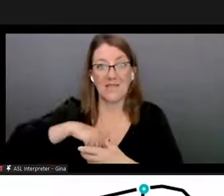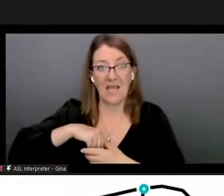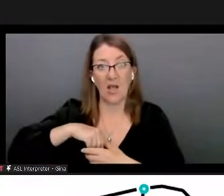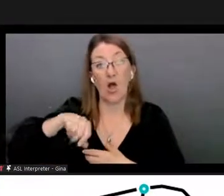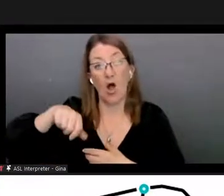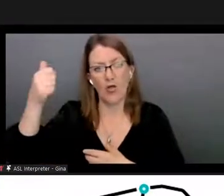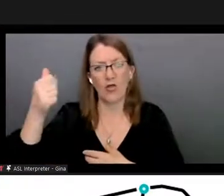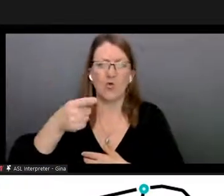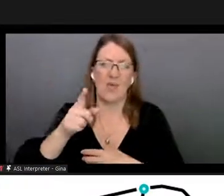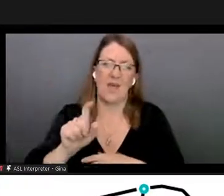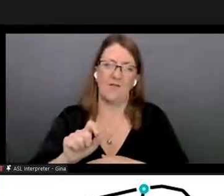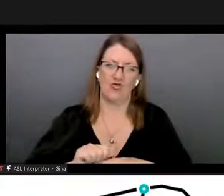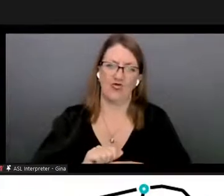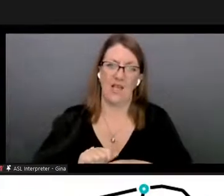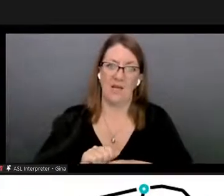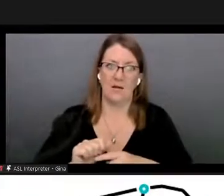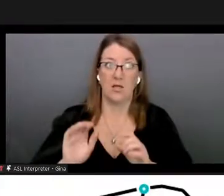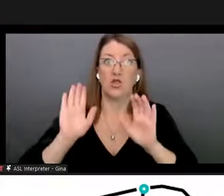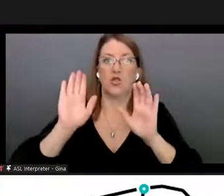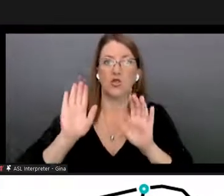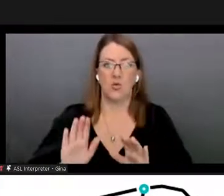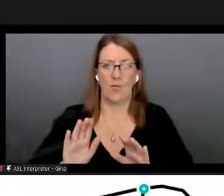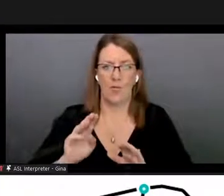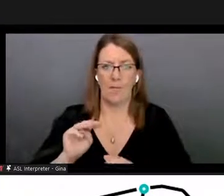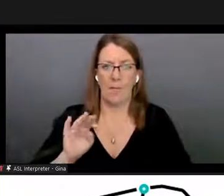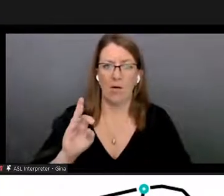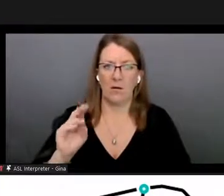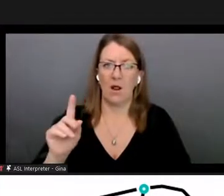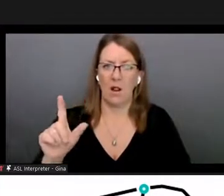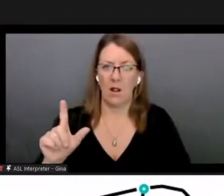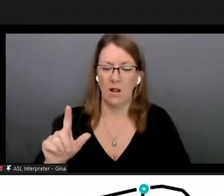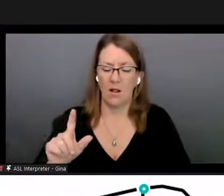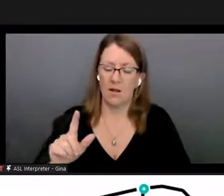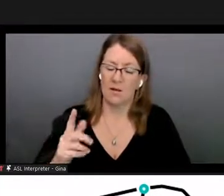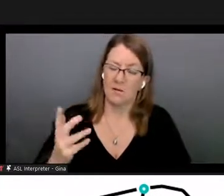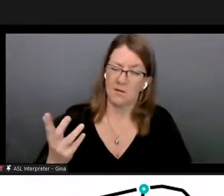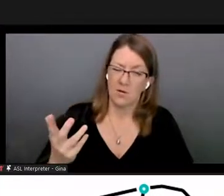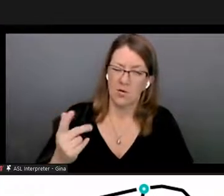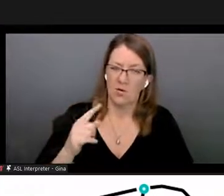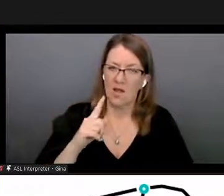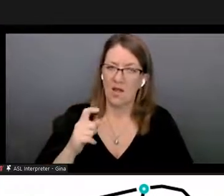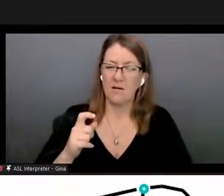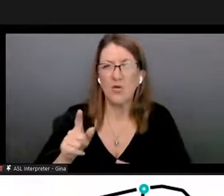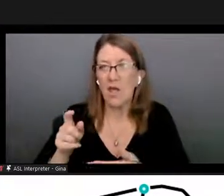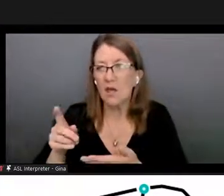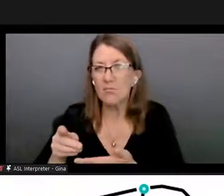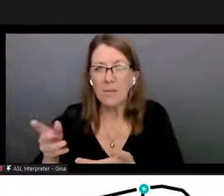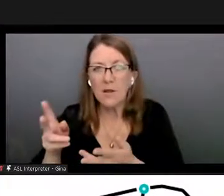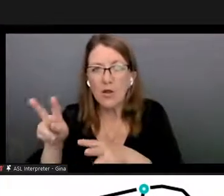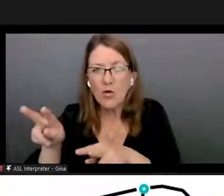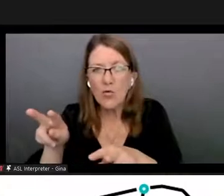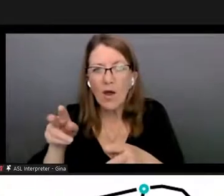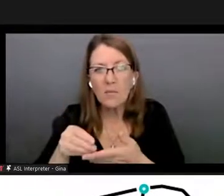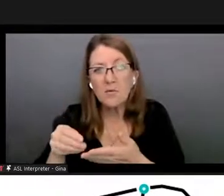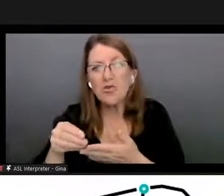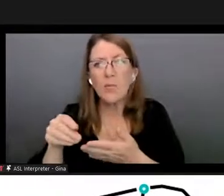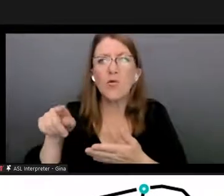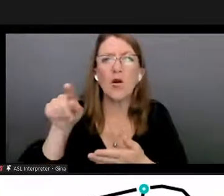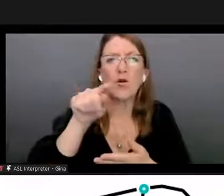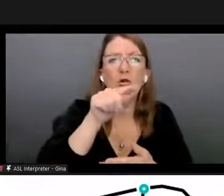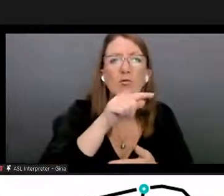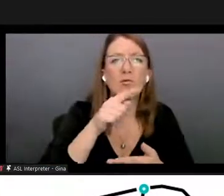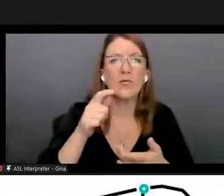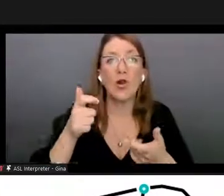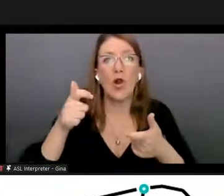um you could potentially look around like shop around and like find look for other large perhaps larger